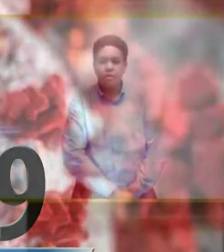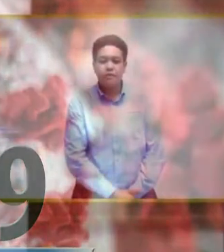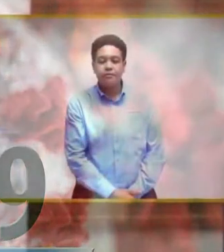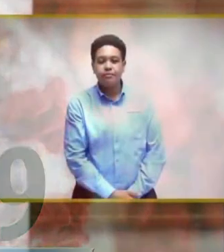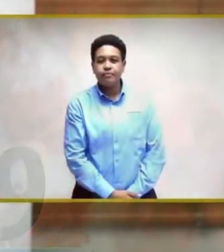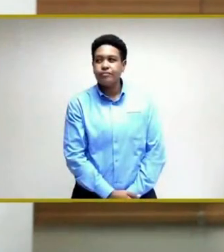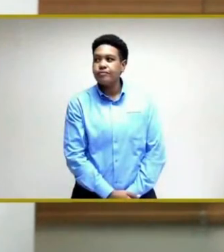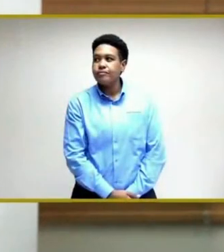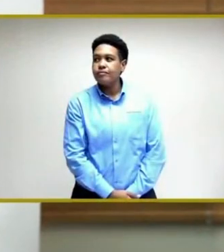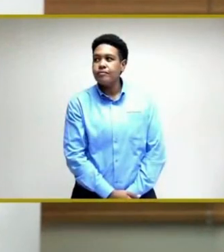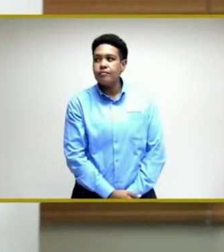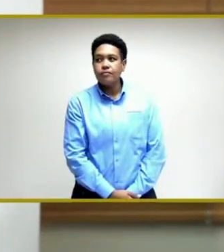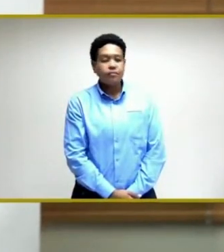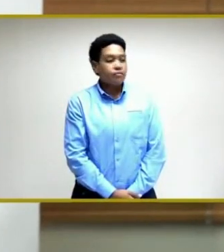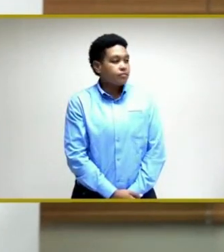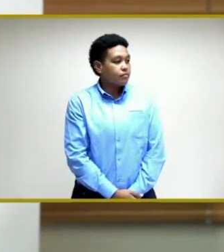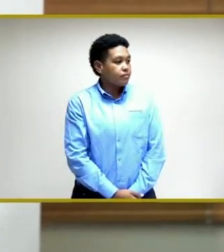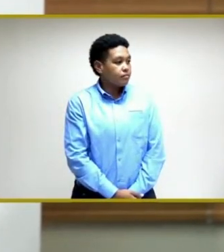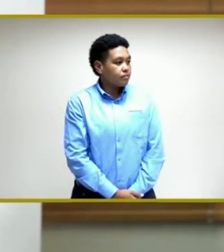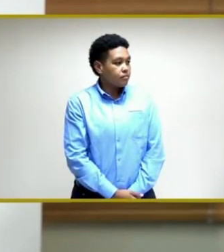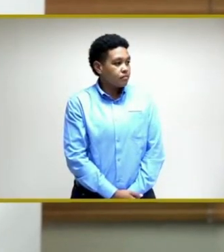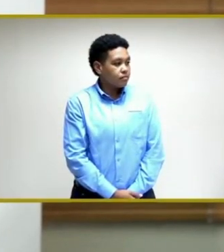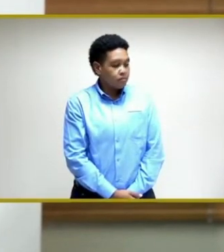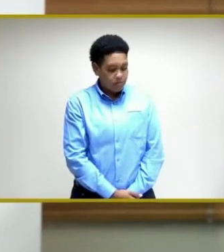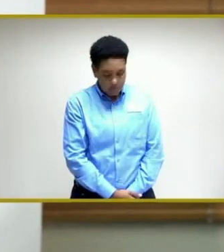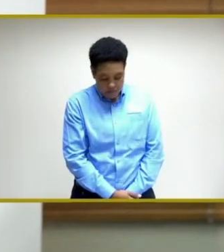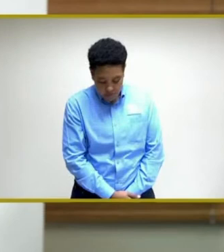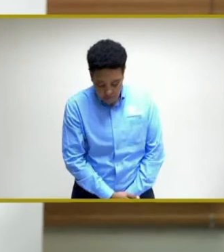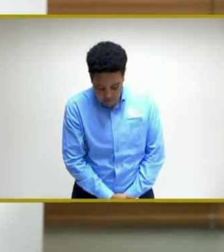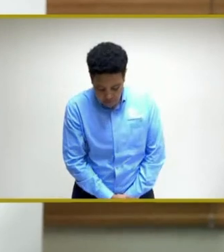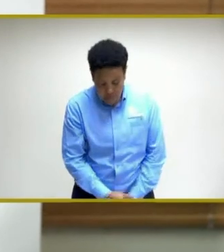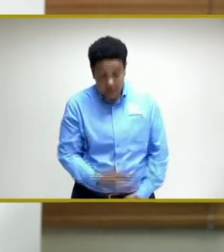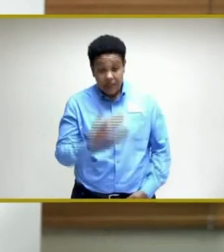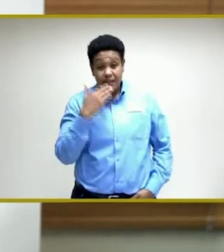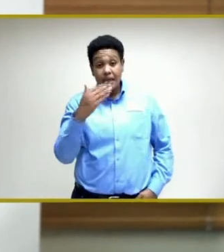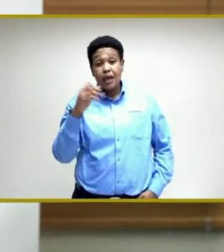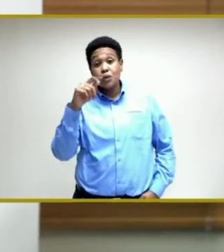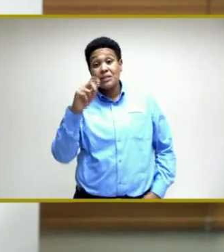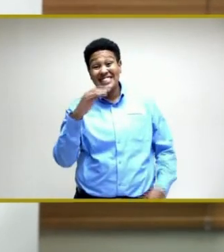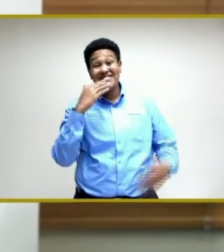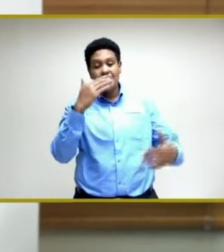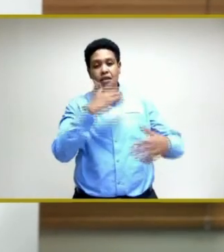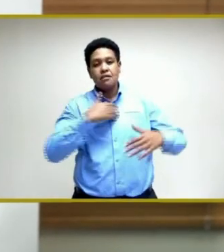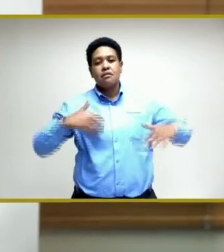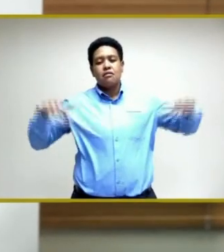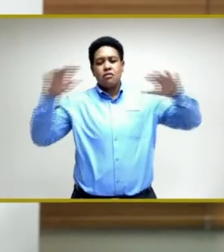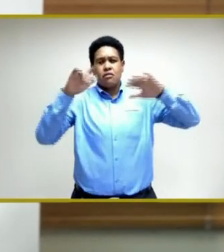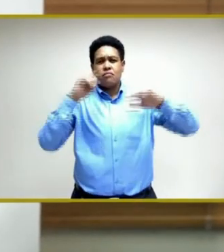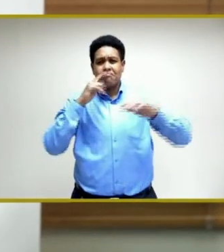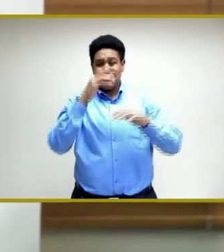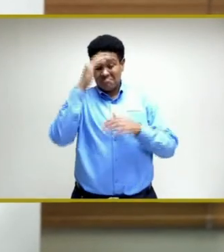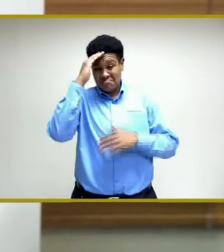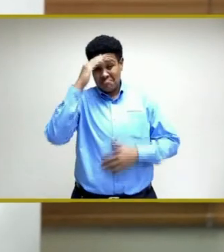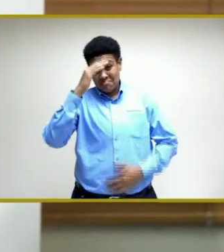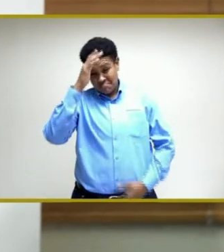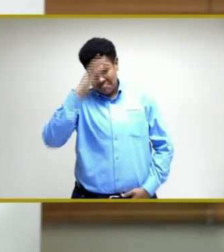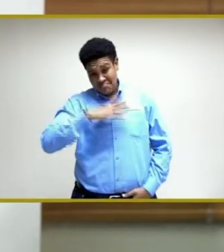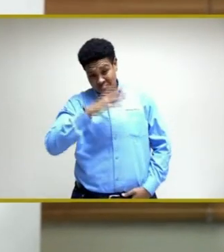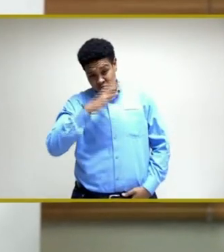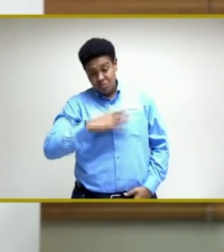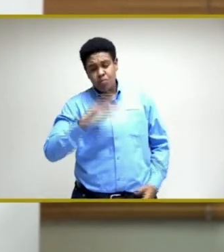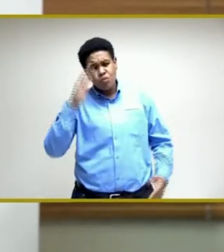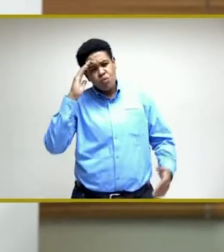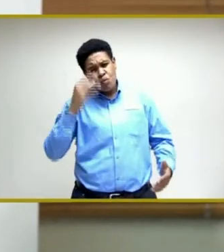Thank you very much, Stephen, and good evening to my colleagues. Good evening, ladies and gentlemen. Welcome to another COVID conversation. I want to begin on